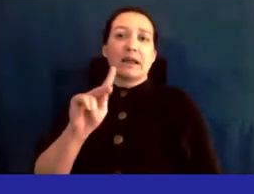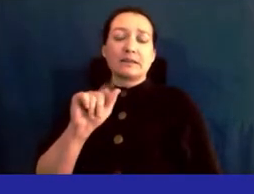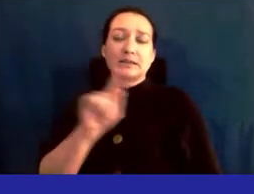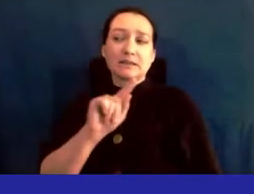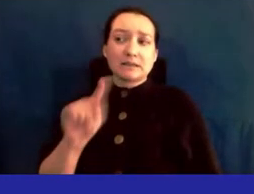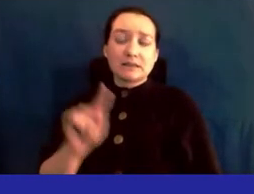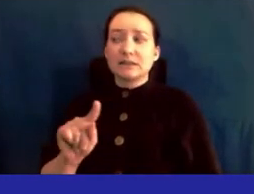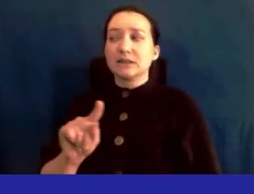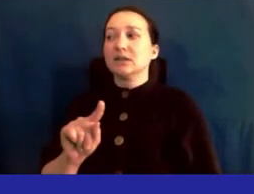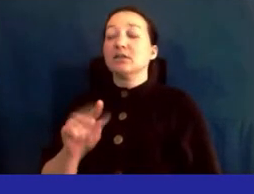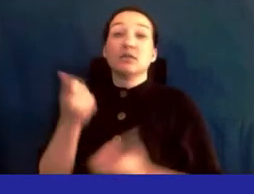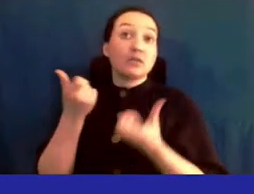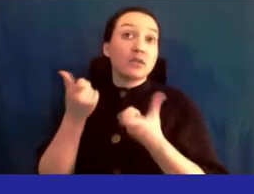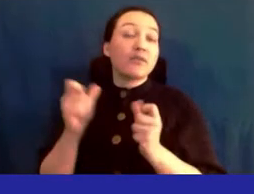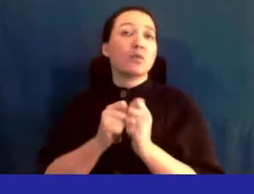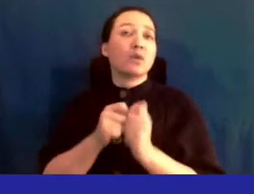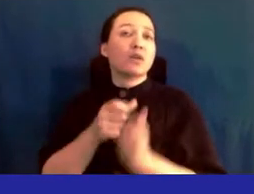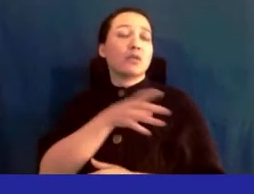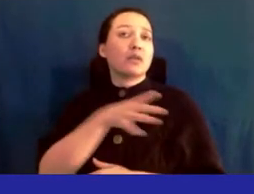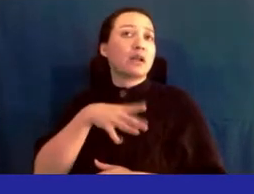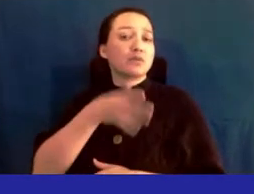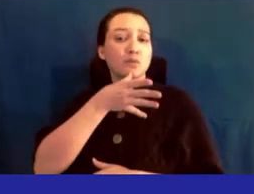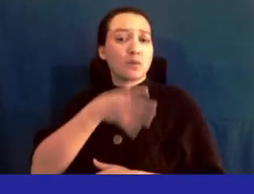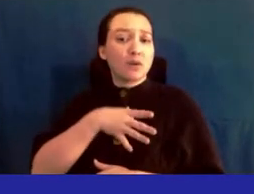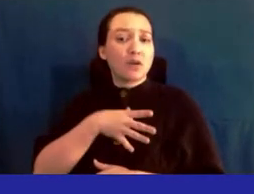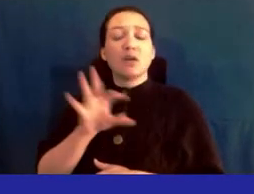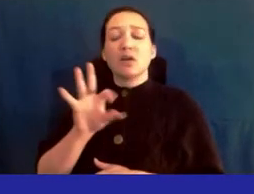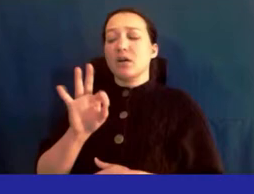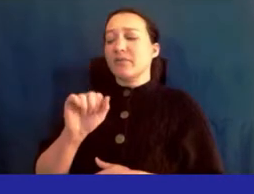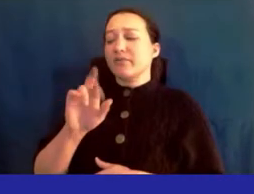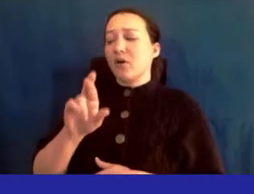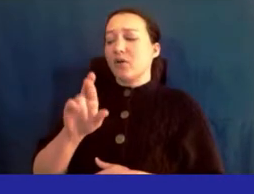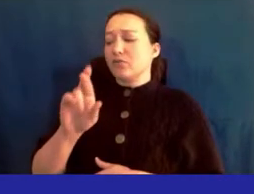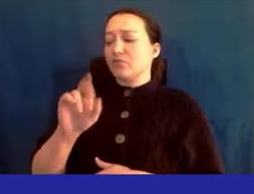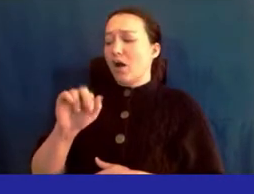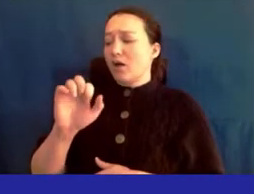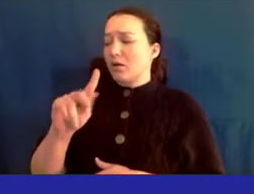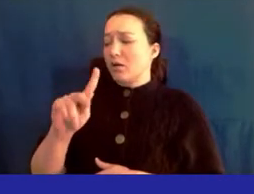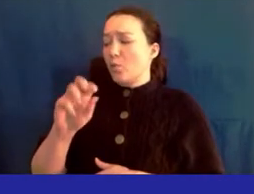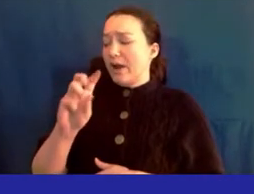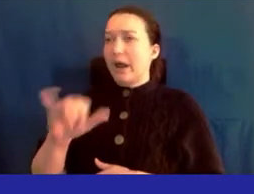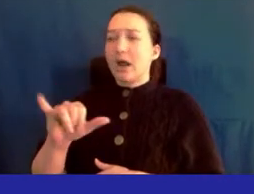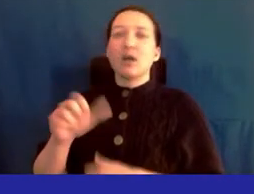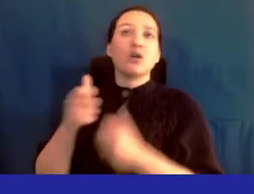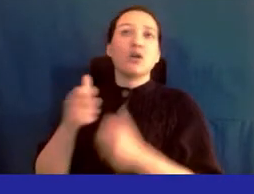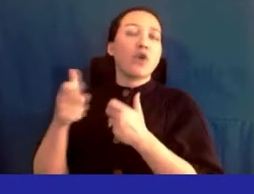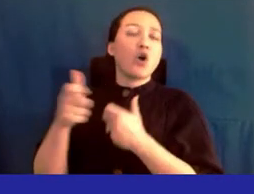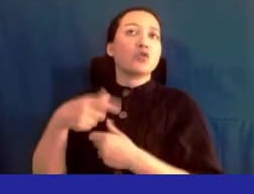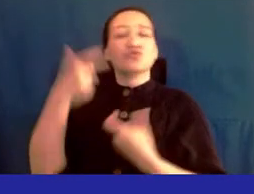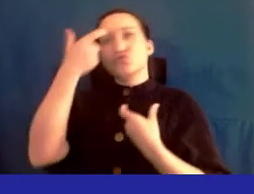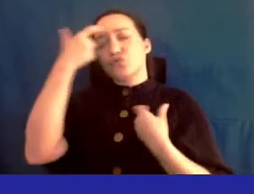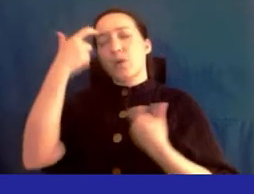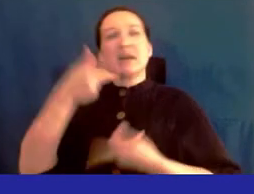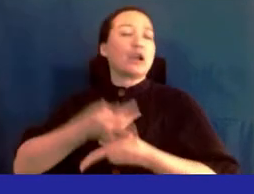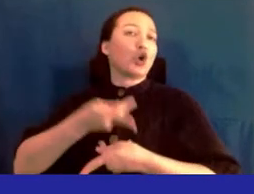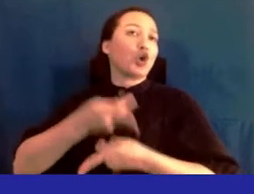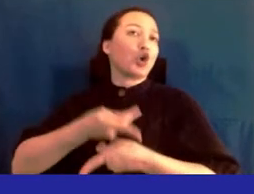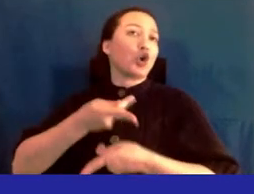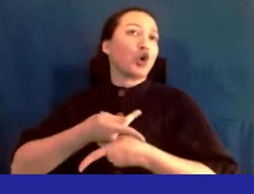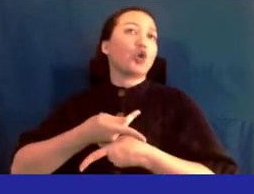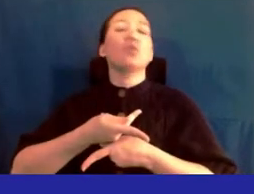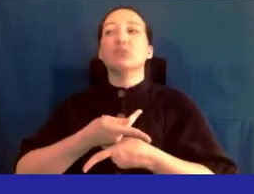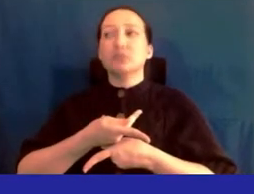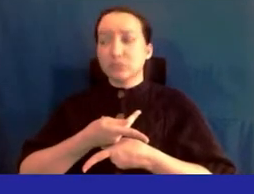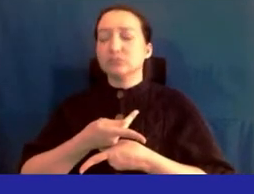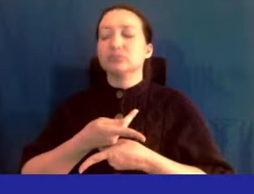with the councilwoman with far rockaway trauma health care access task force um this task force